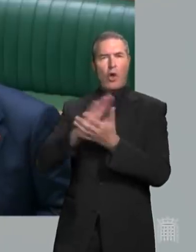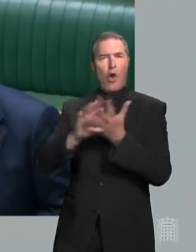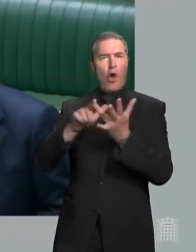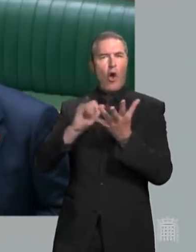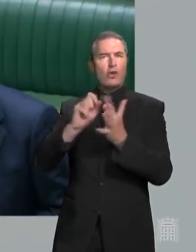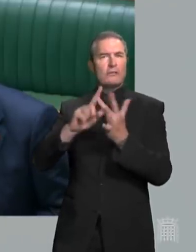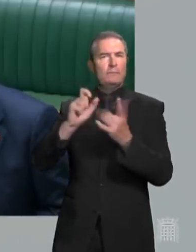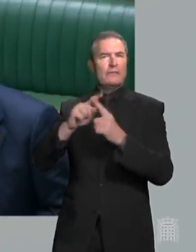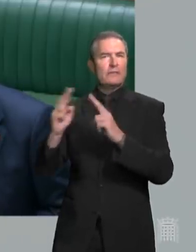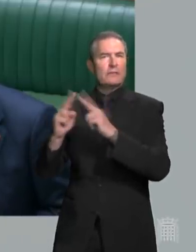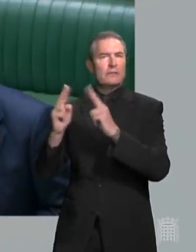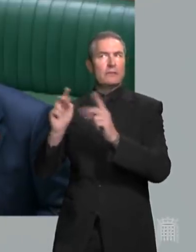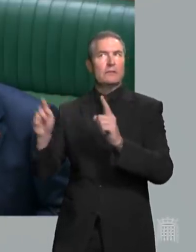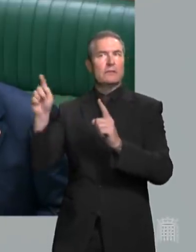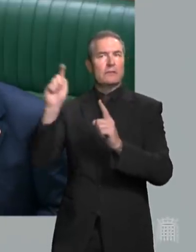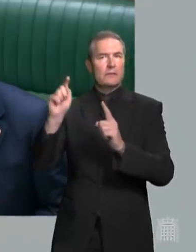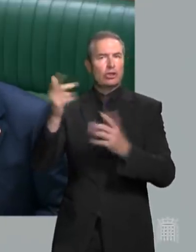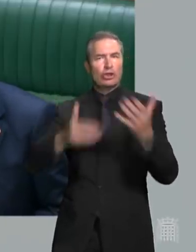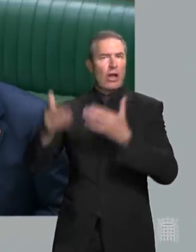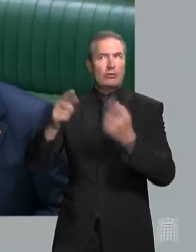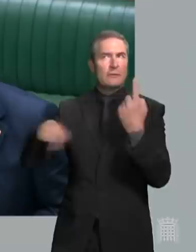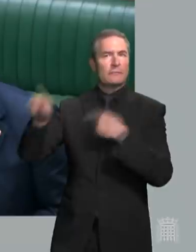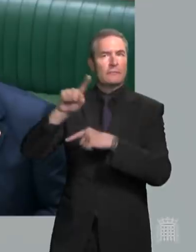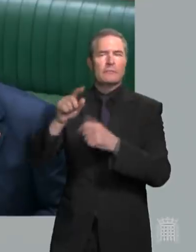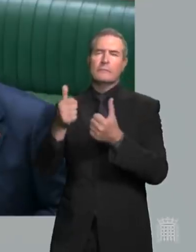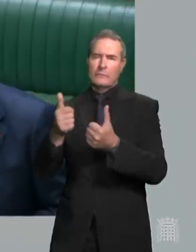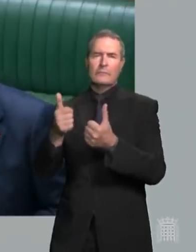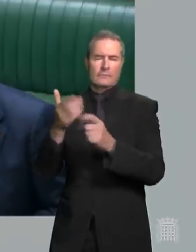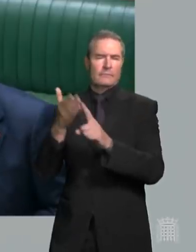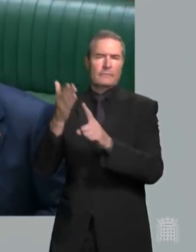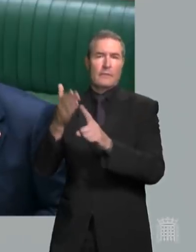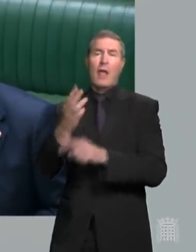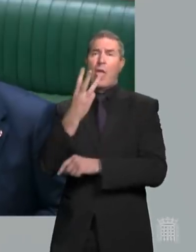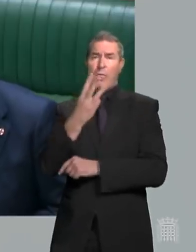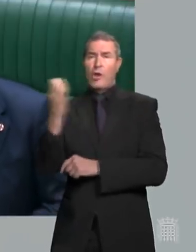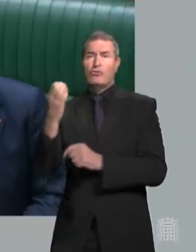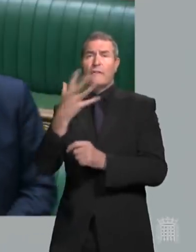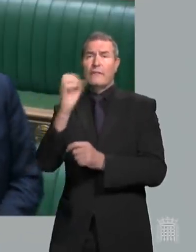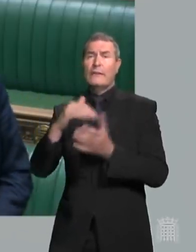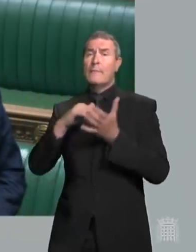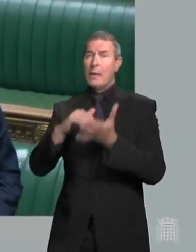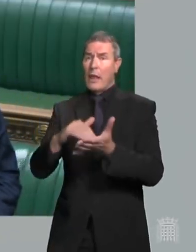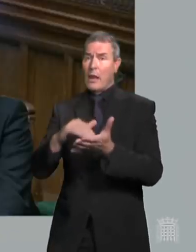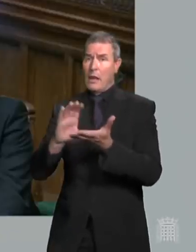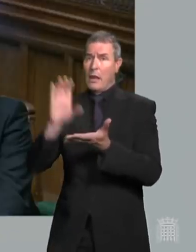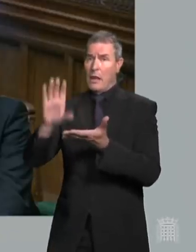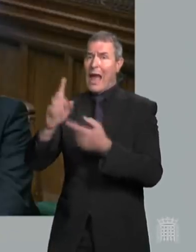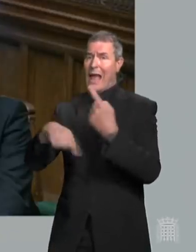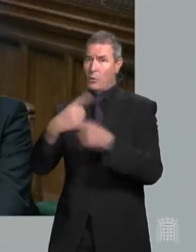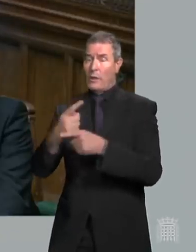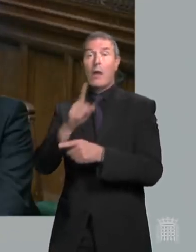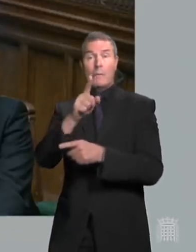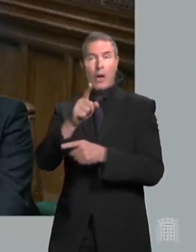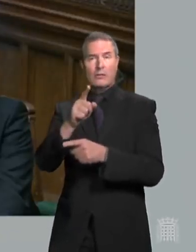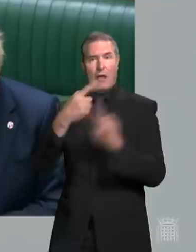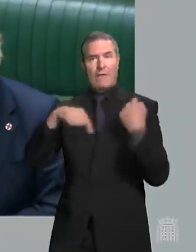up and down the country charitable hospices they do receive £350 million of government funding annually he is right to draw attention